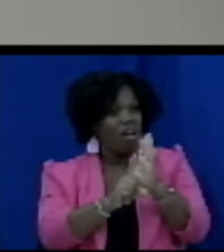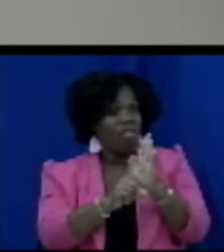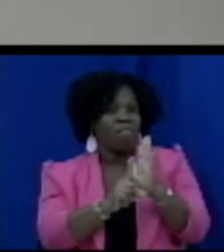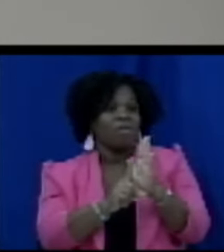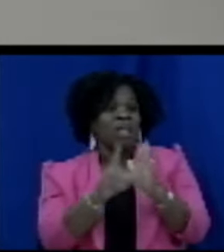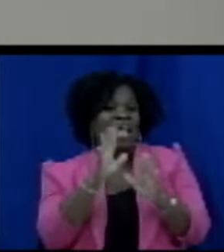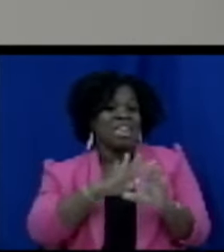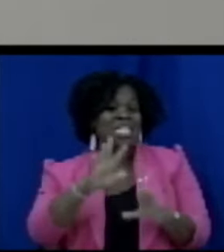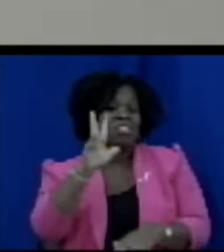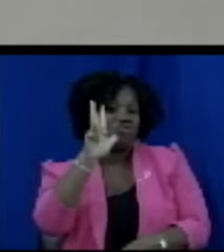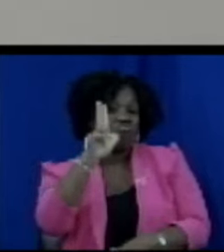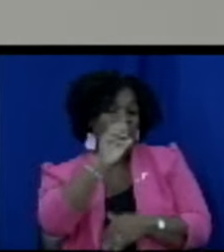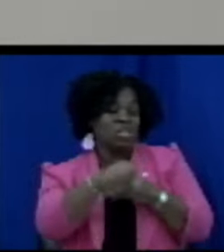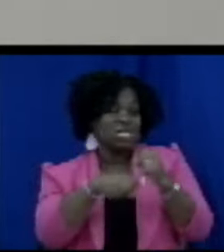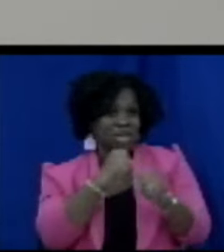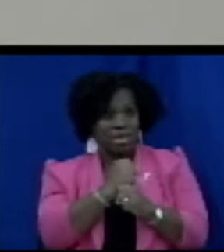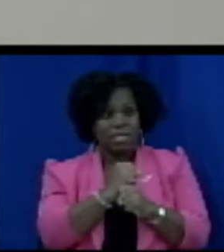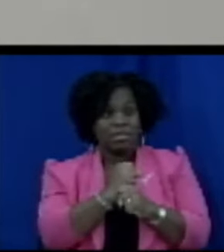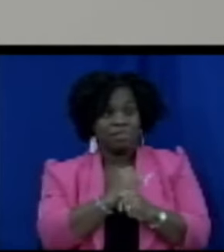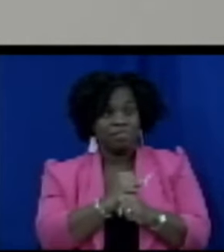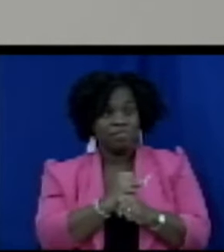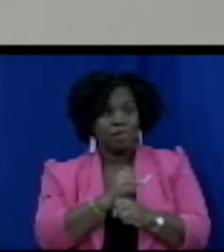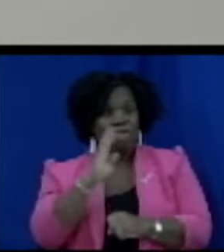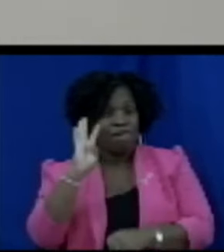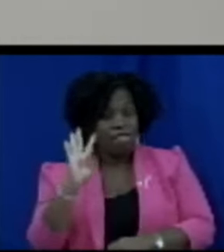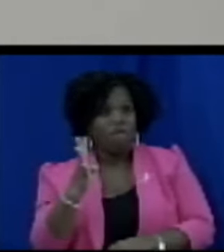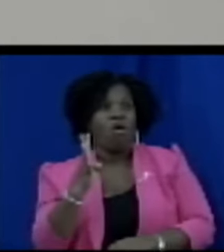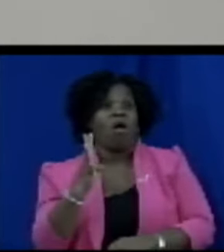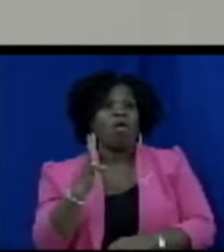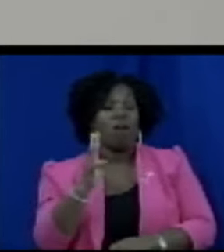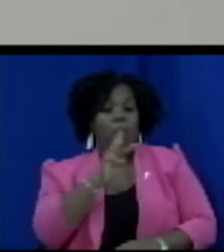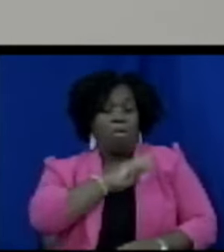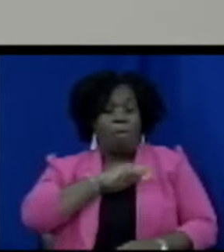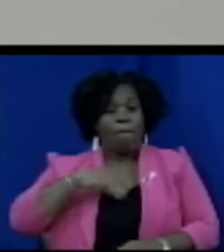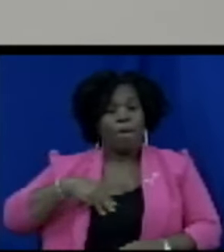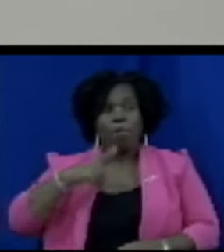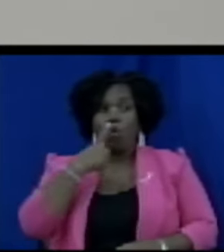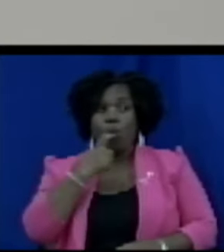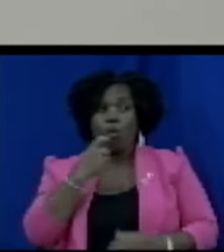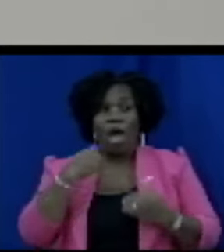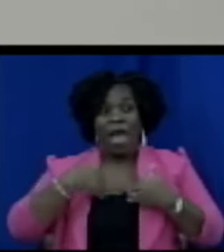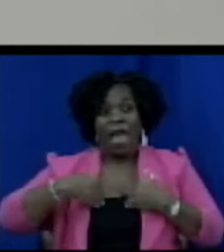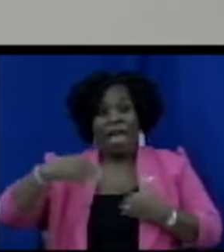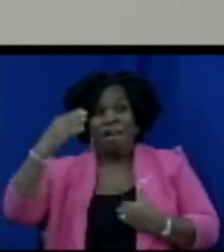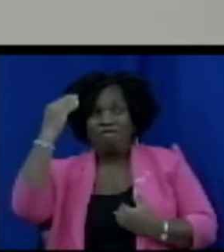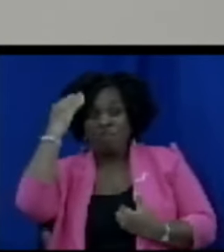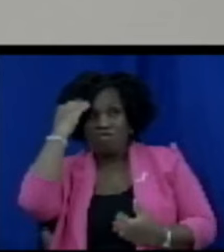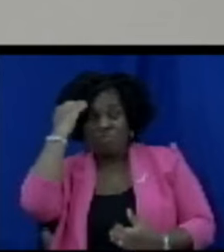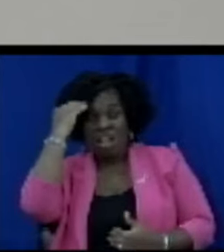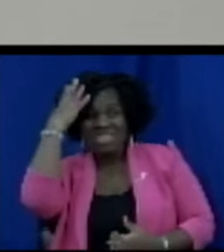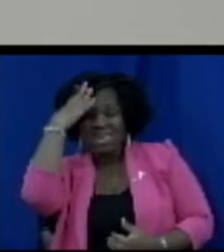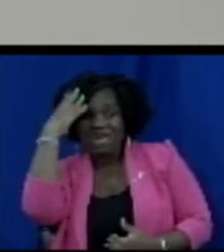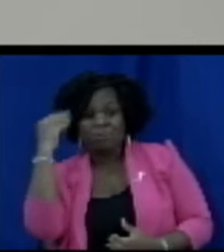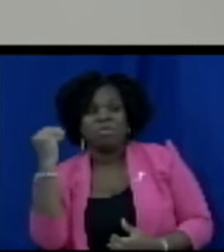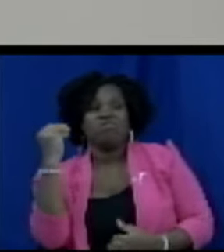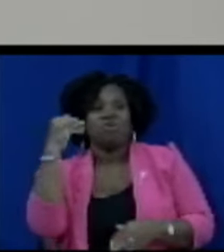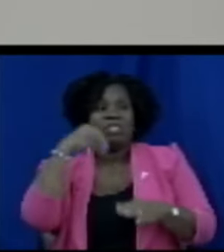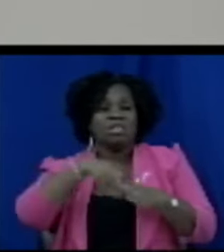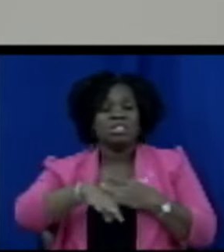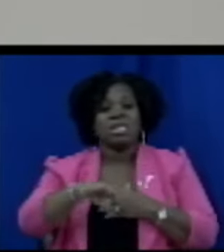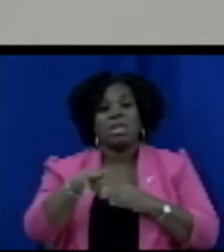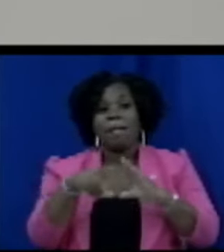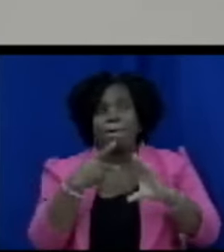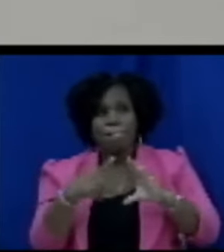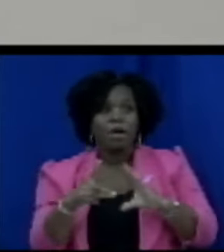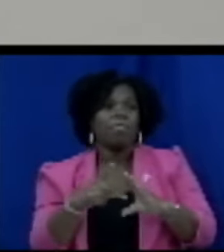D a member who has knowledge and experience in public administration and E a member